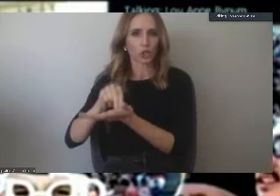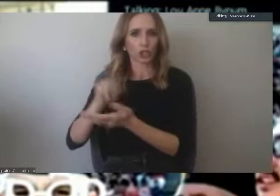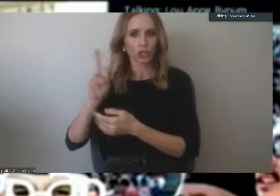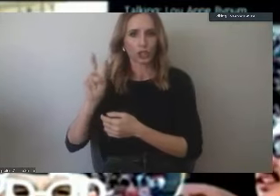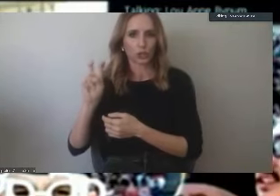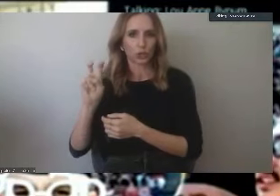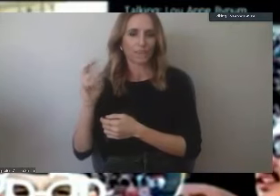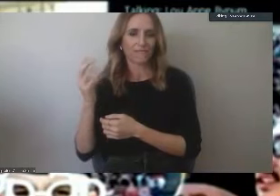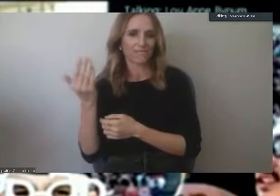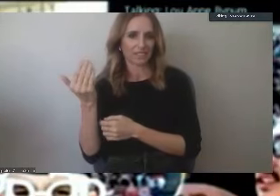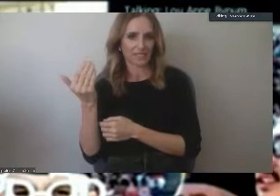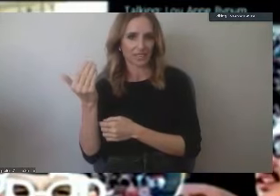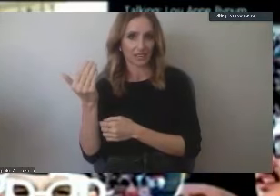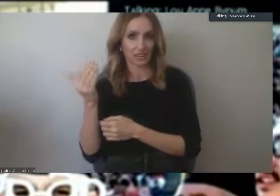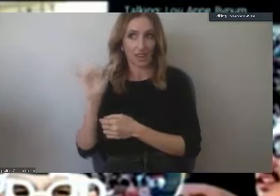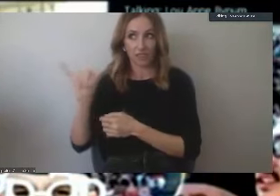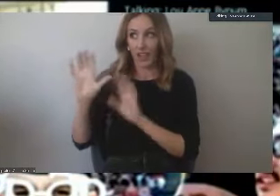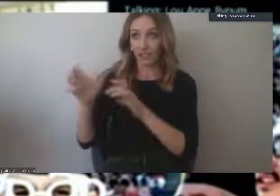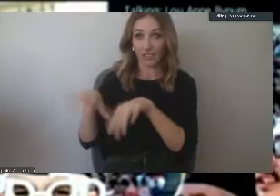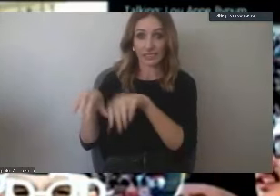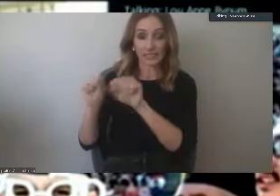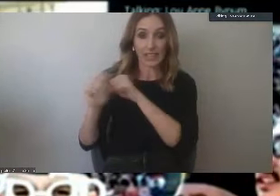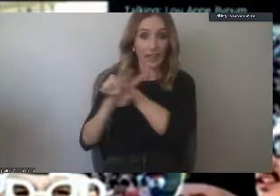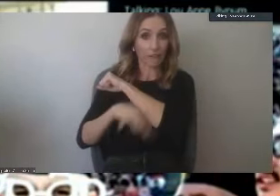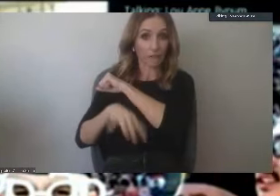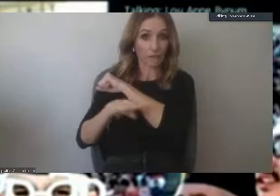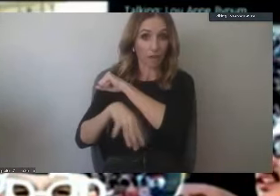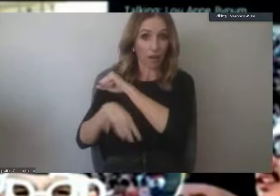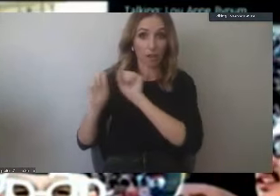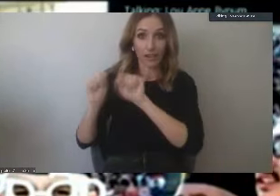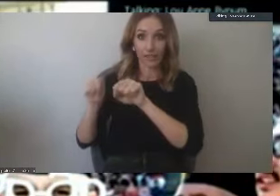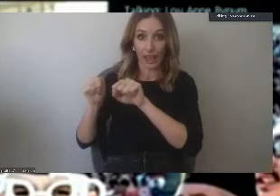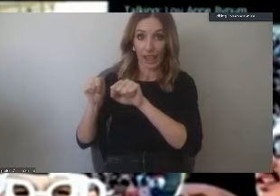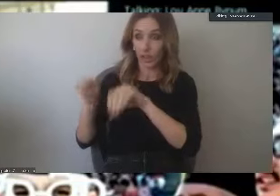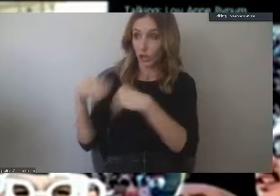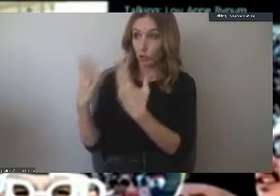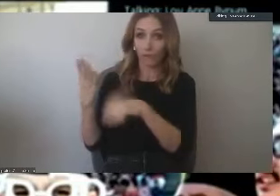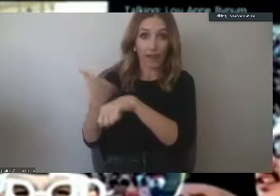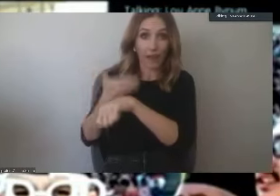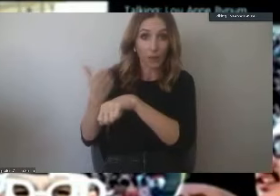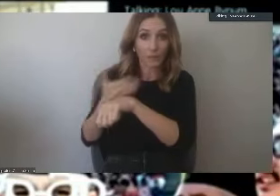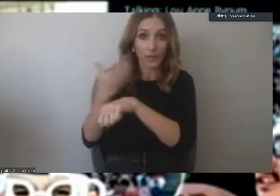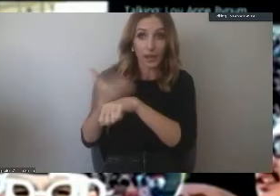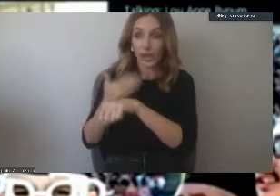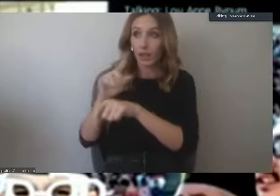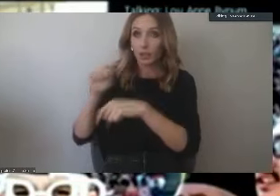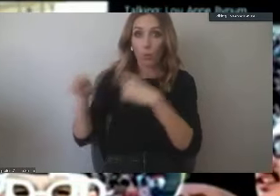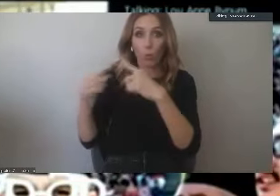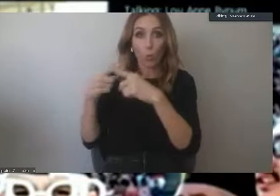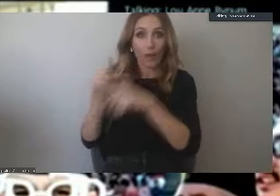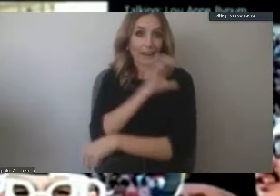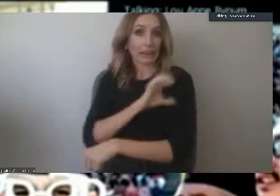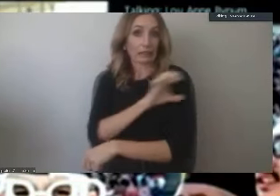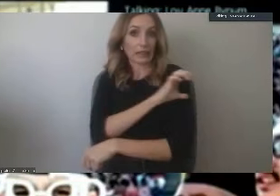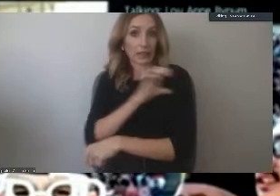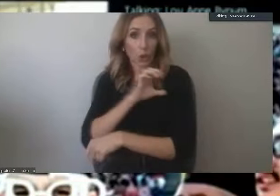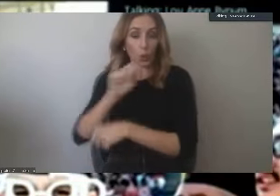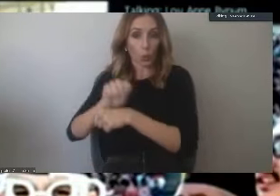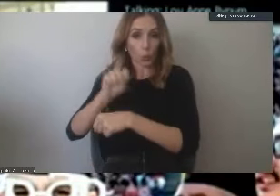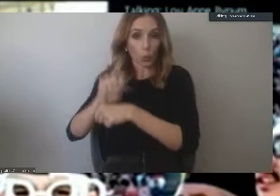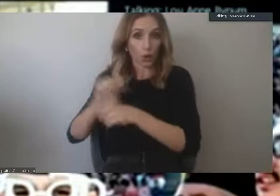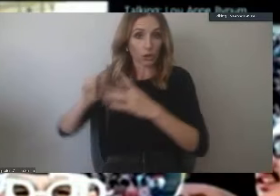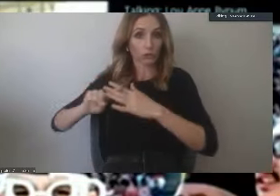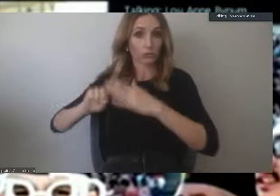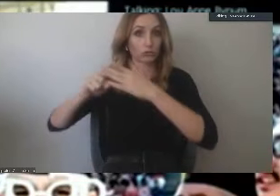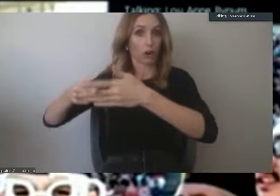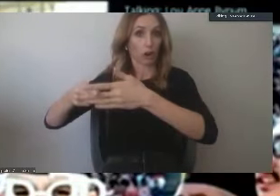this for the fall? And if you can give an update on when the clinical rotations from spring semester might resume. I'm